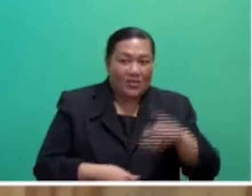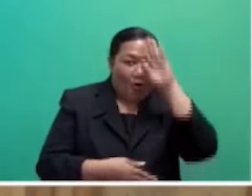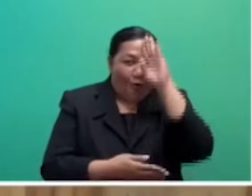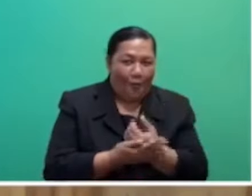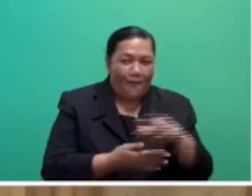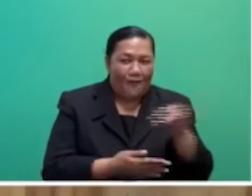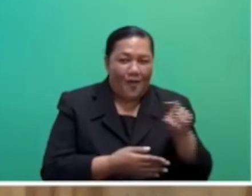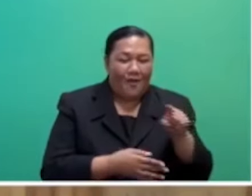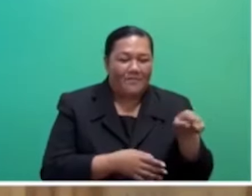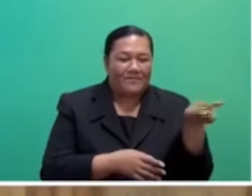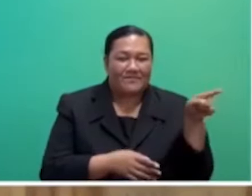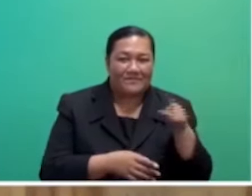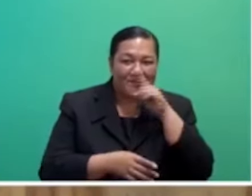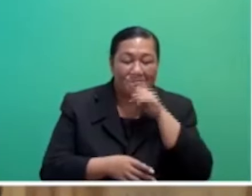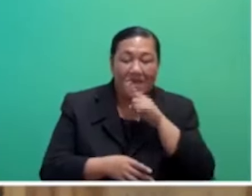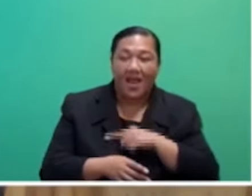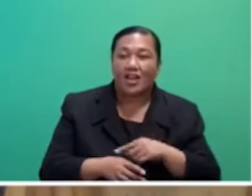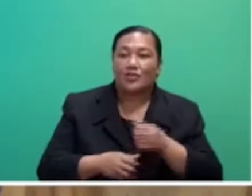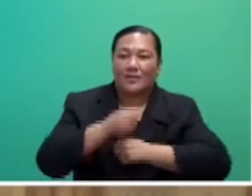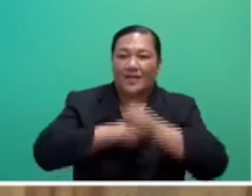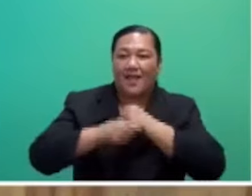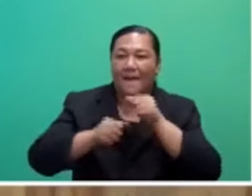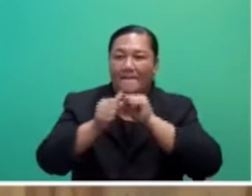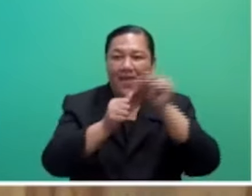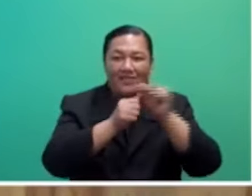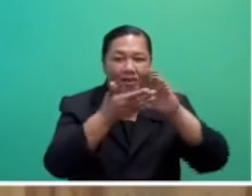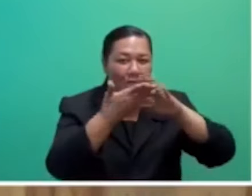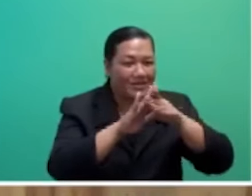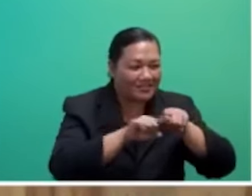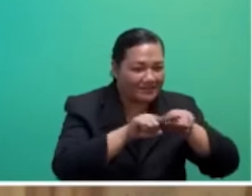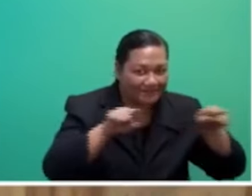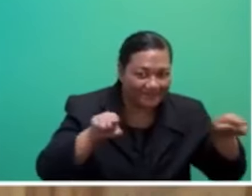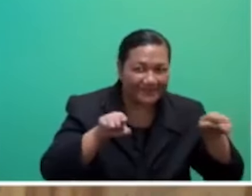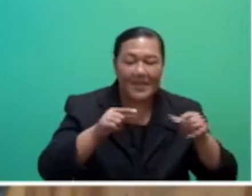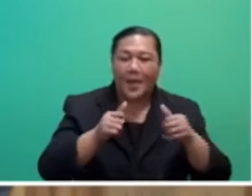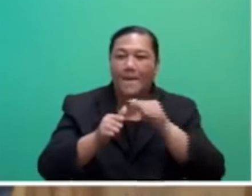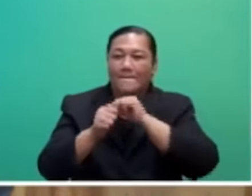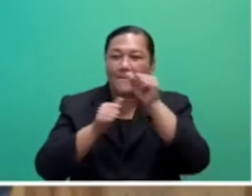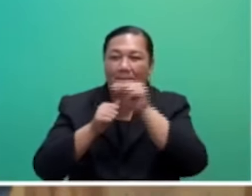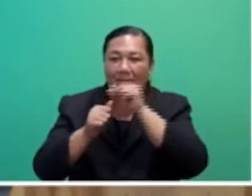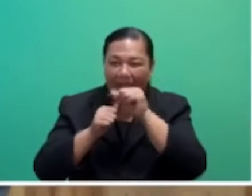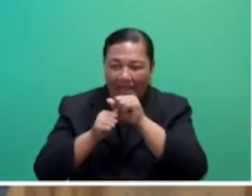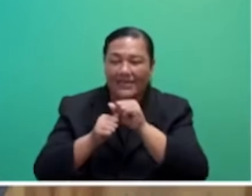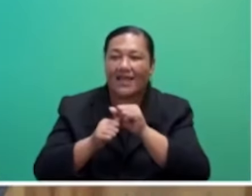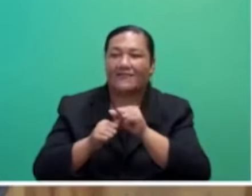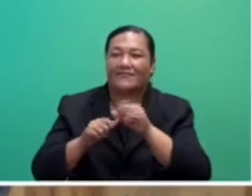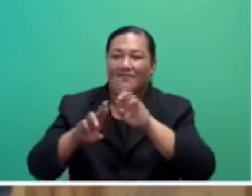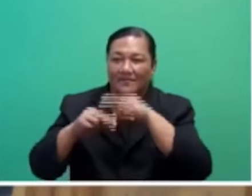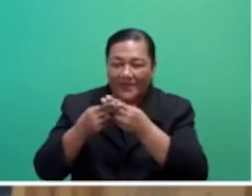better community, better Fiji to you. Honourable Speaker, as policy makers,